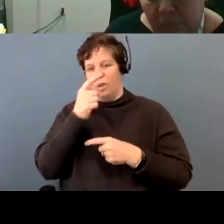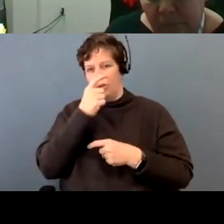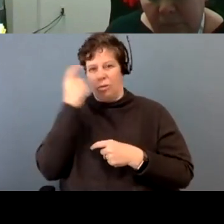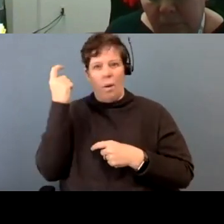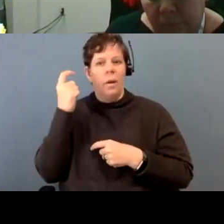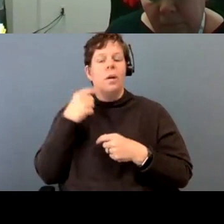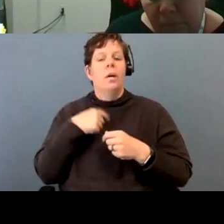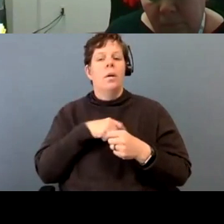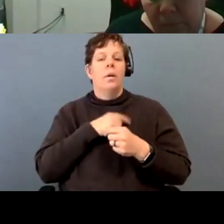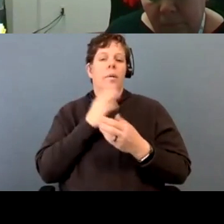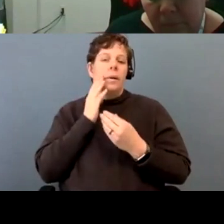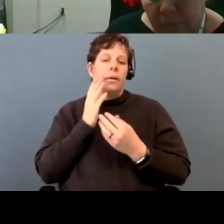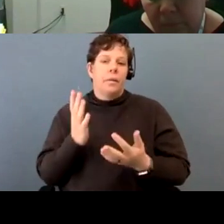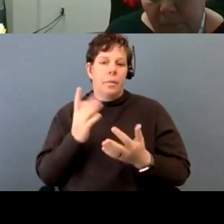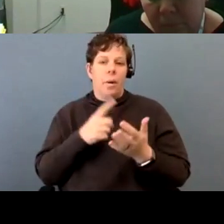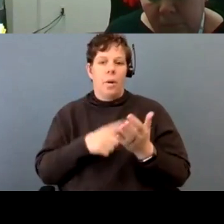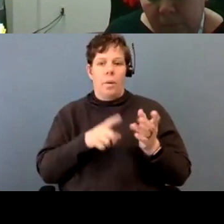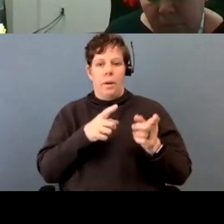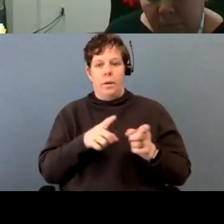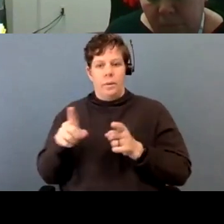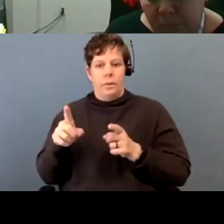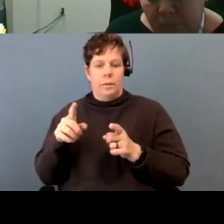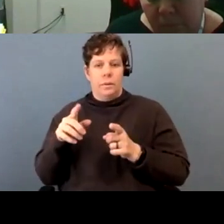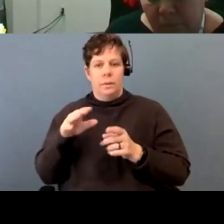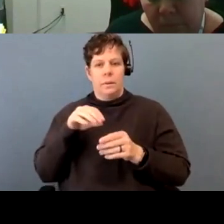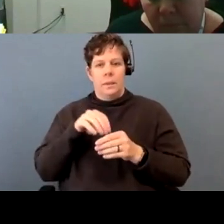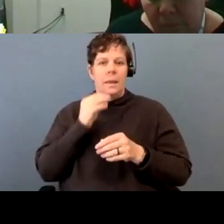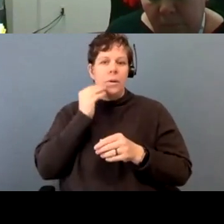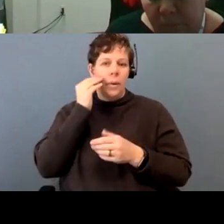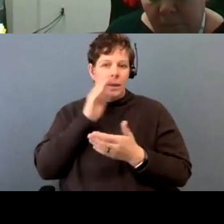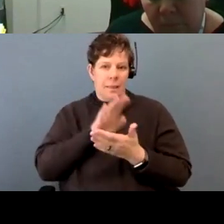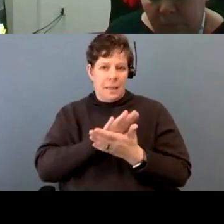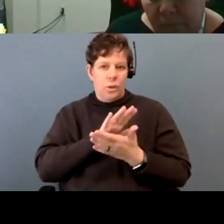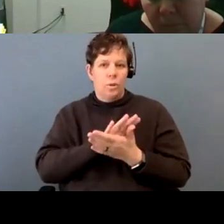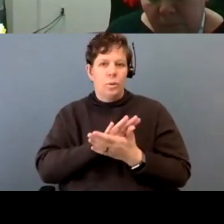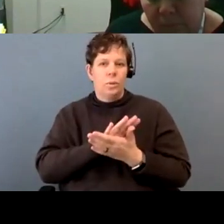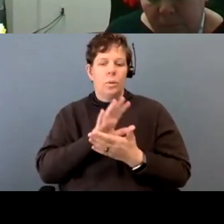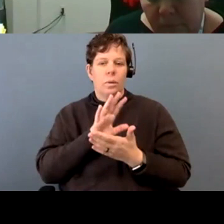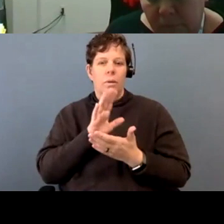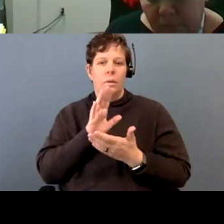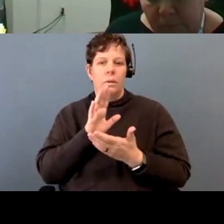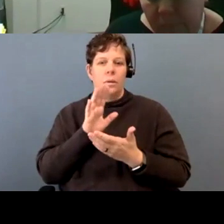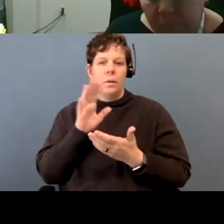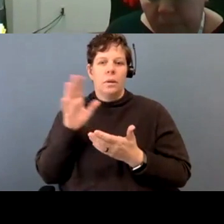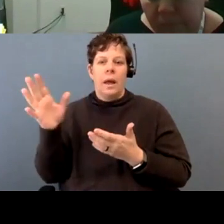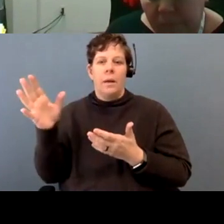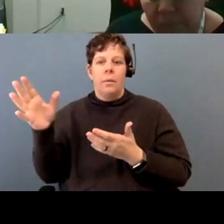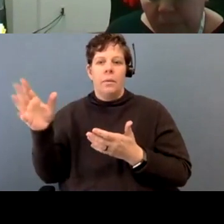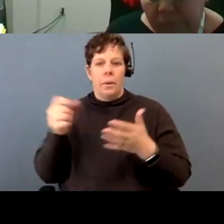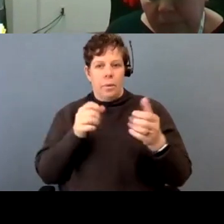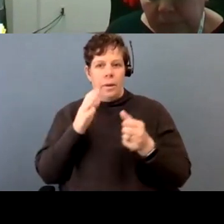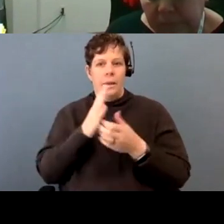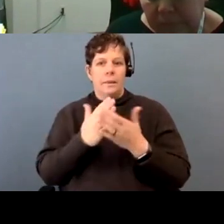let them know what goes on in the residential school. And we actually bring in some residential school survivors and tell